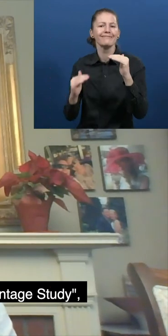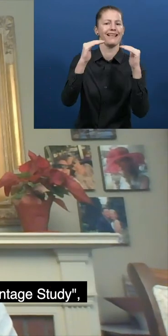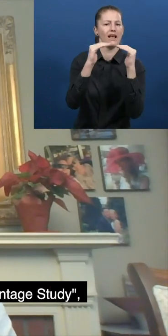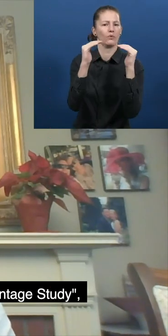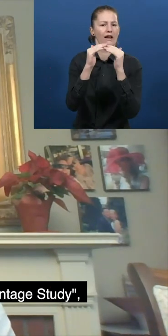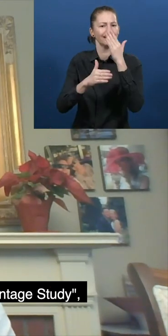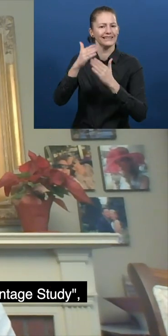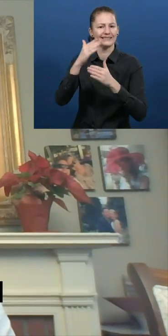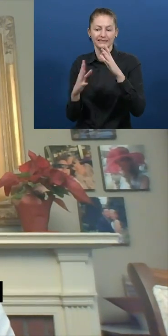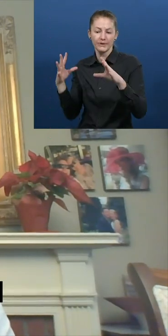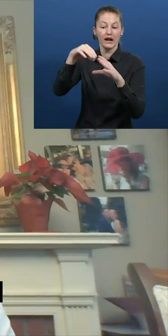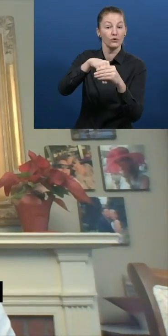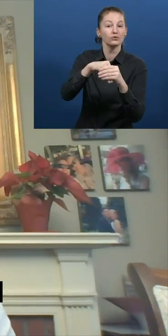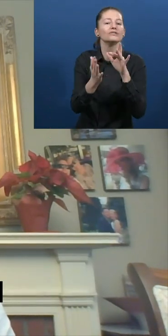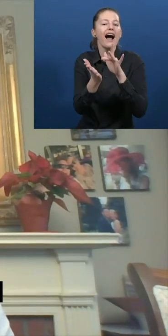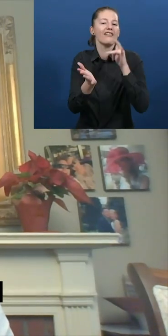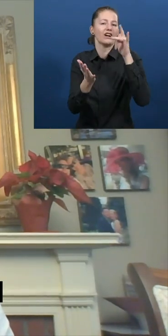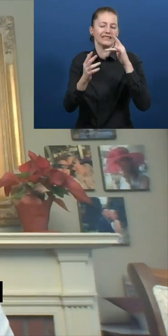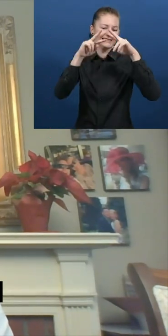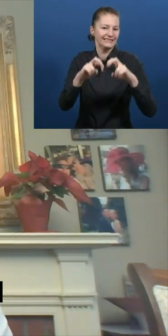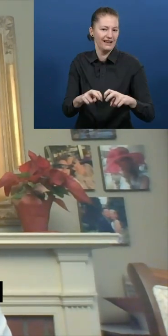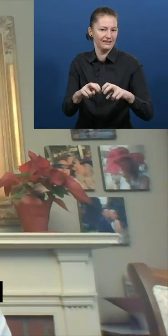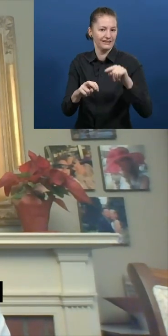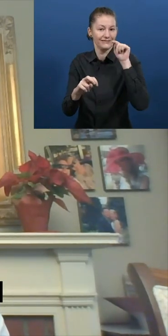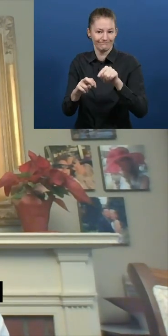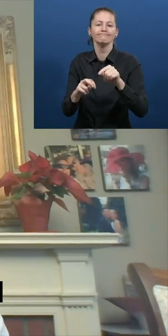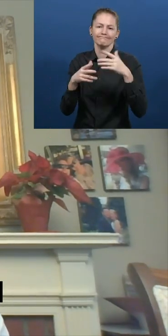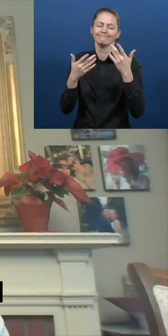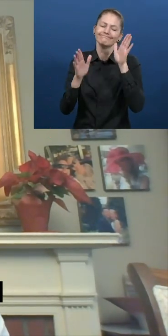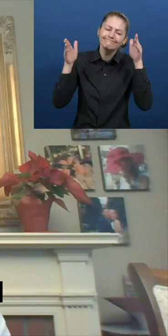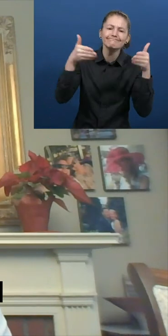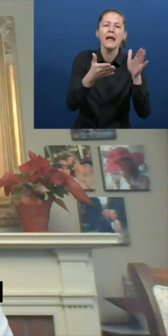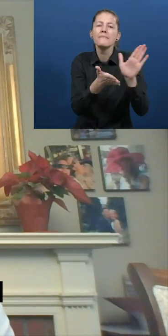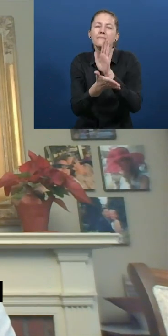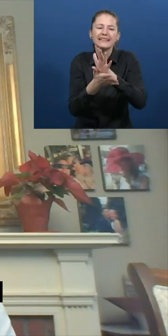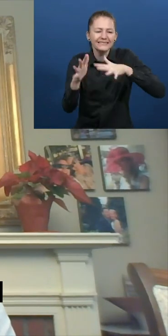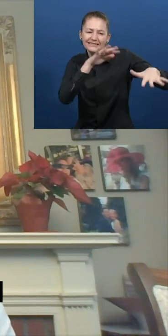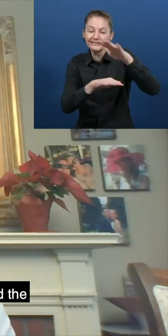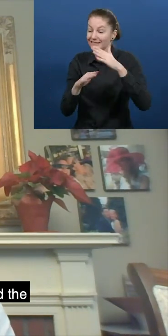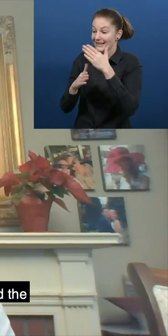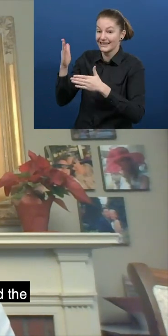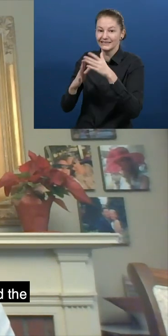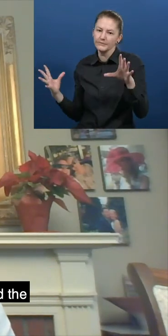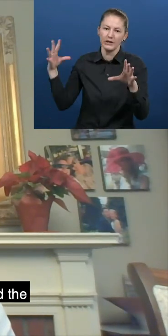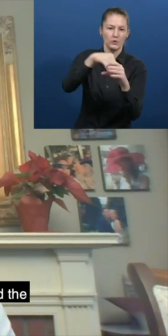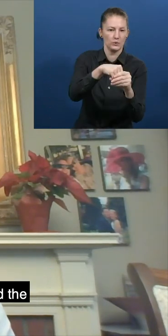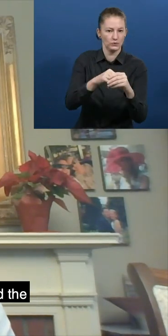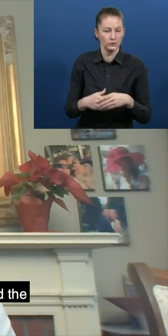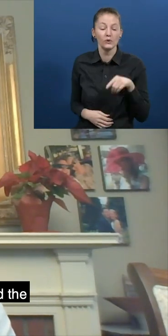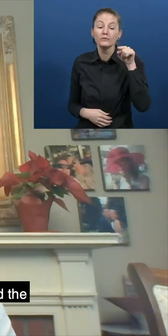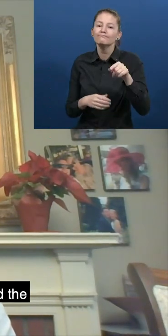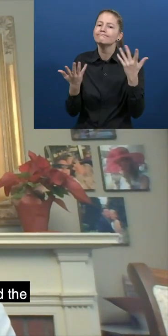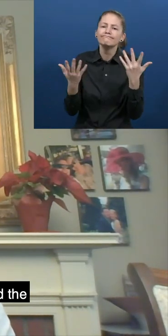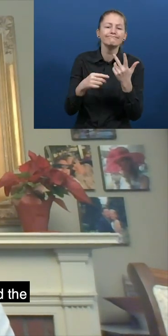Advantage Study, which was a collaborative effort to shape the business case for disability inclusion. This was between Accenture,